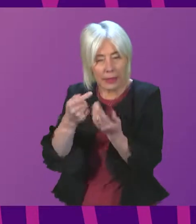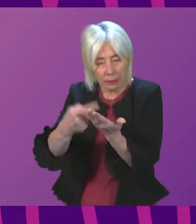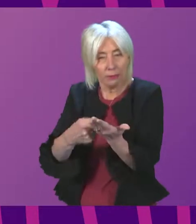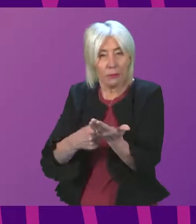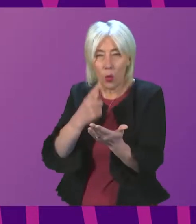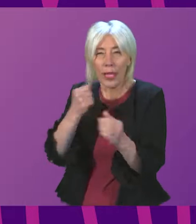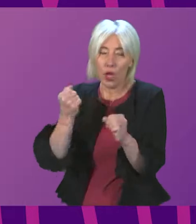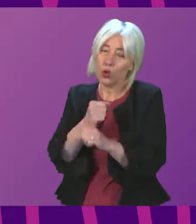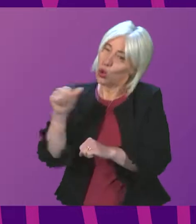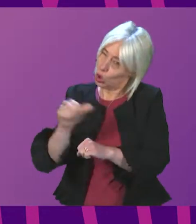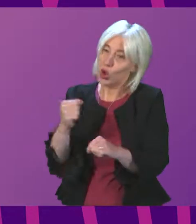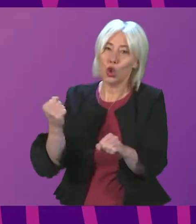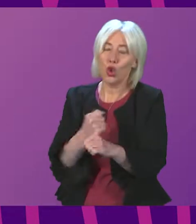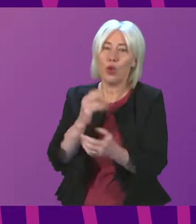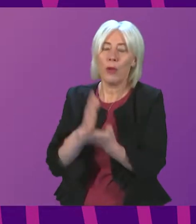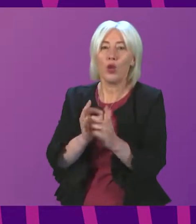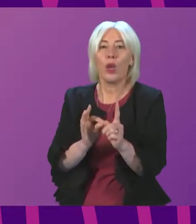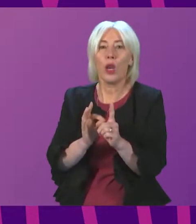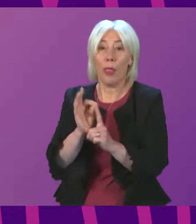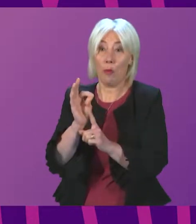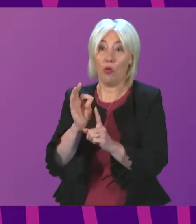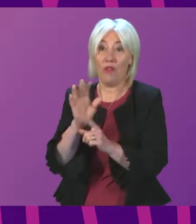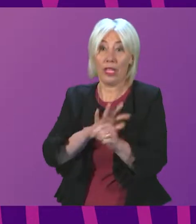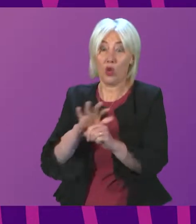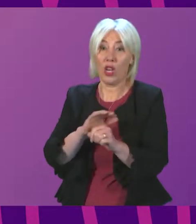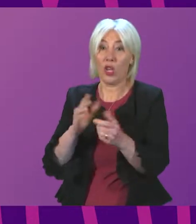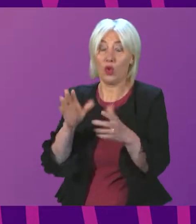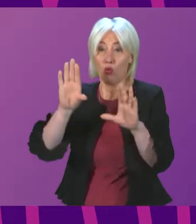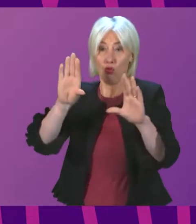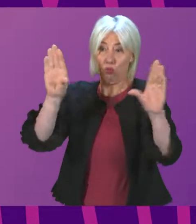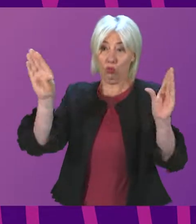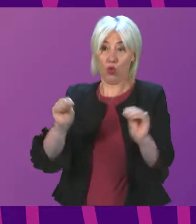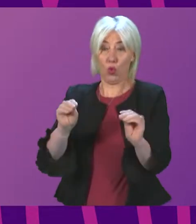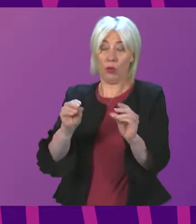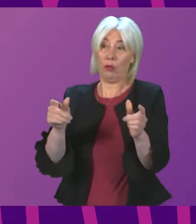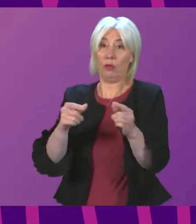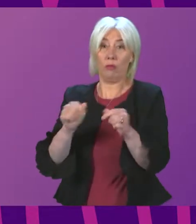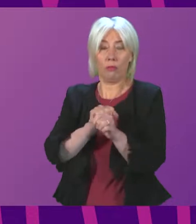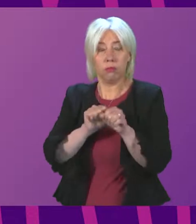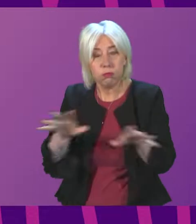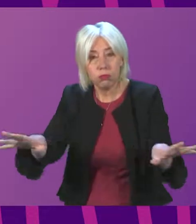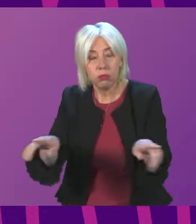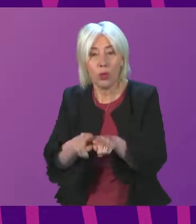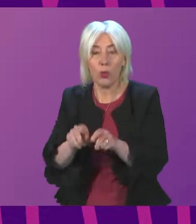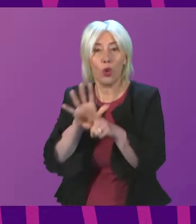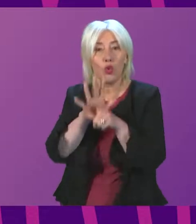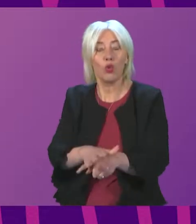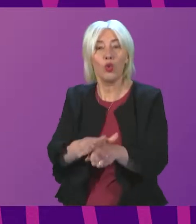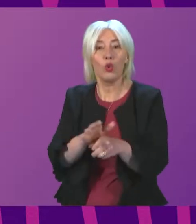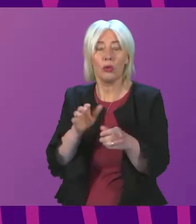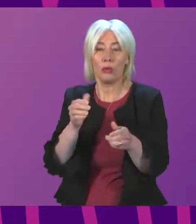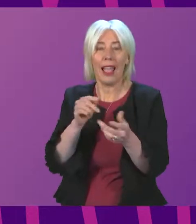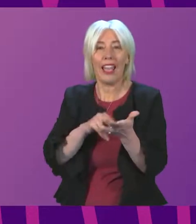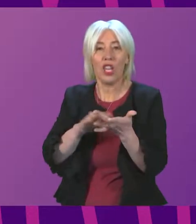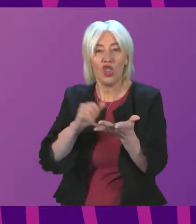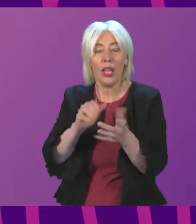take, even in an improving situation, to curb transmission and thereby reduce pressure on the NHS, economy and wider society.